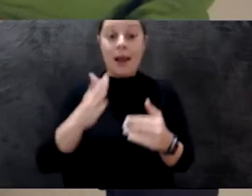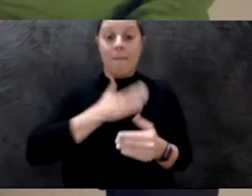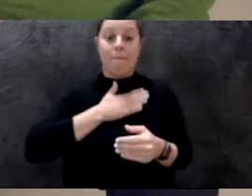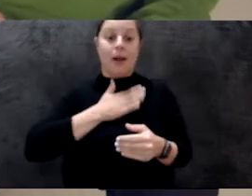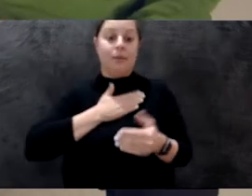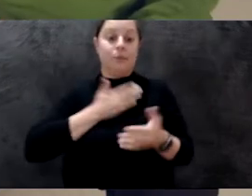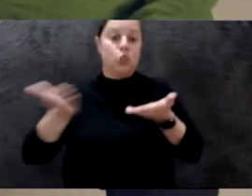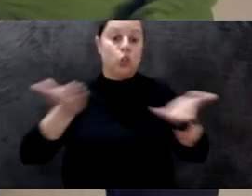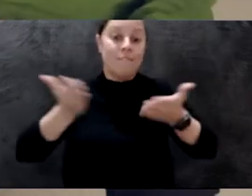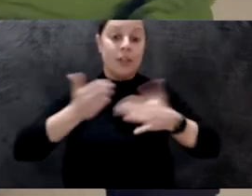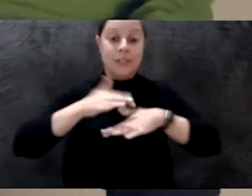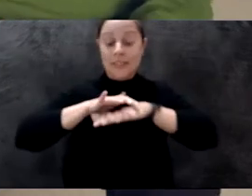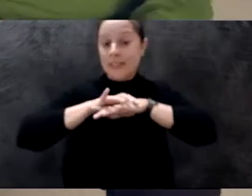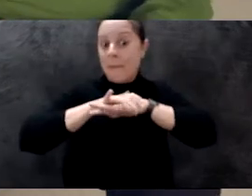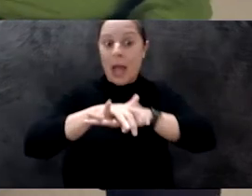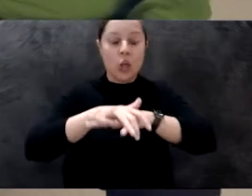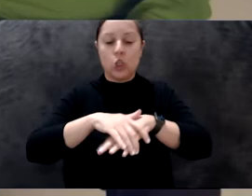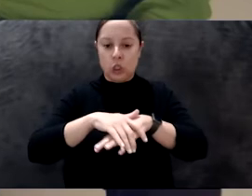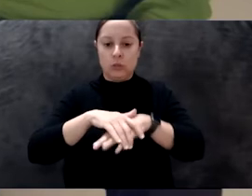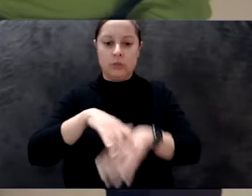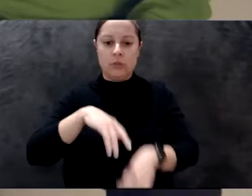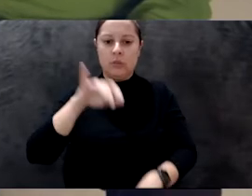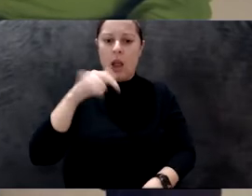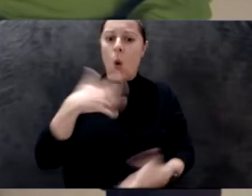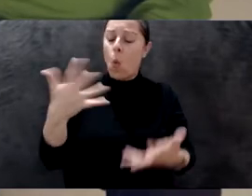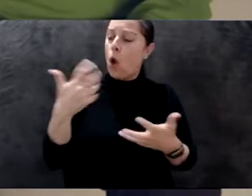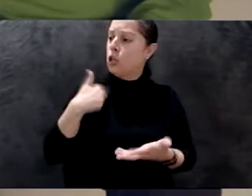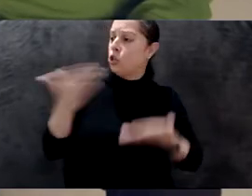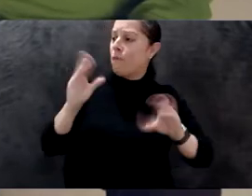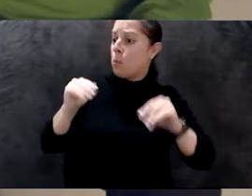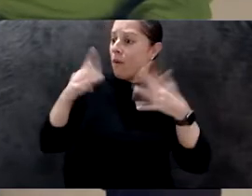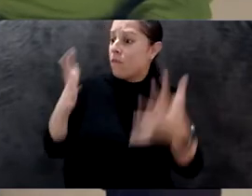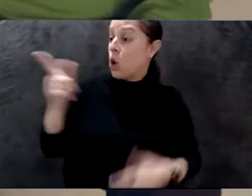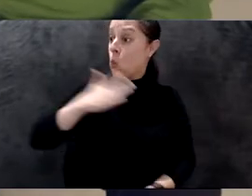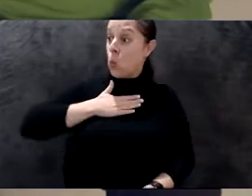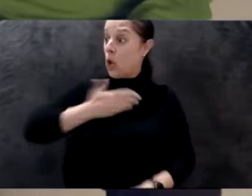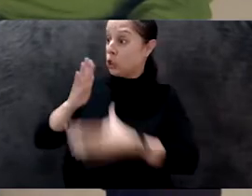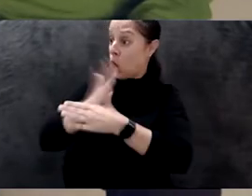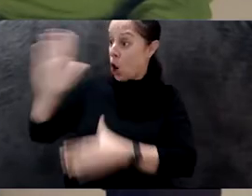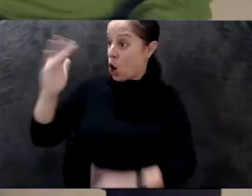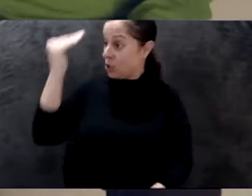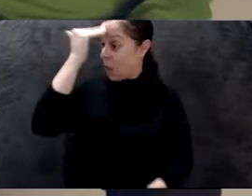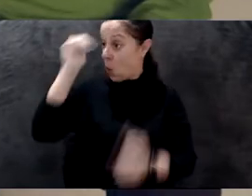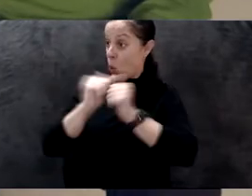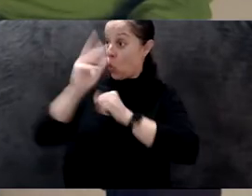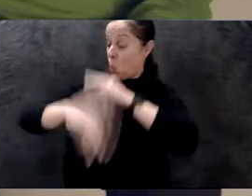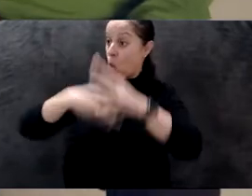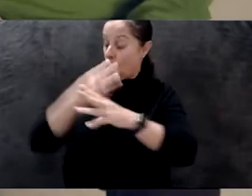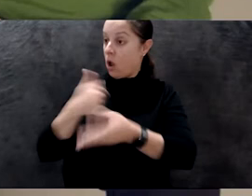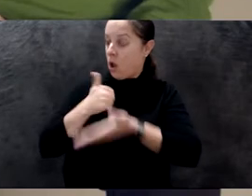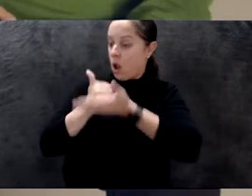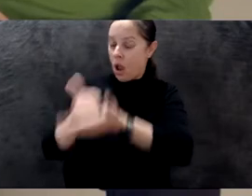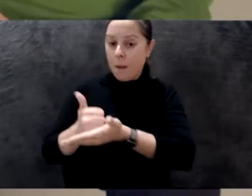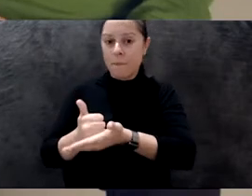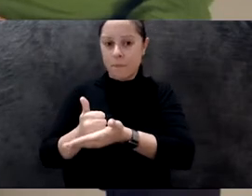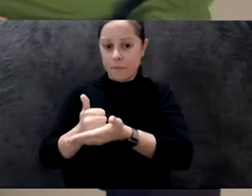providing to his willing, to share his knowledge to the world at their terms, in their condition, their IP, intellectual profit,